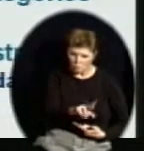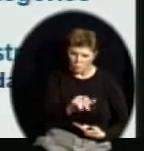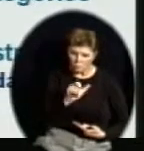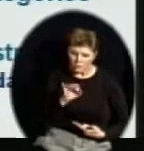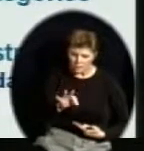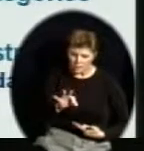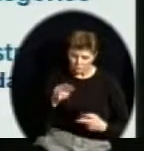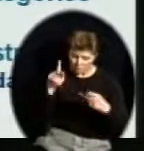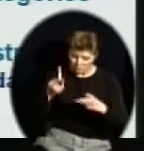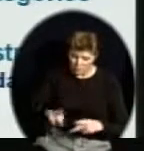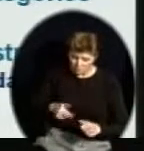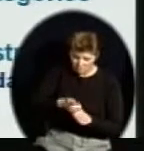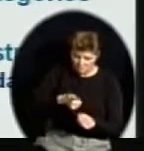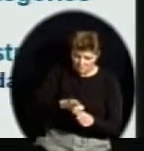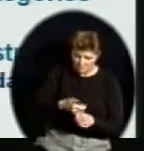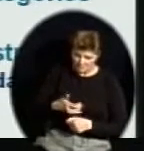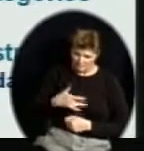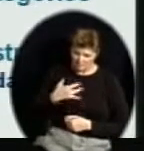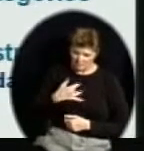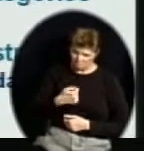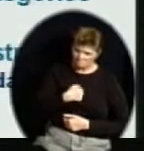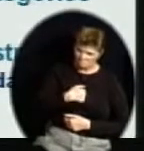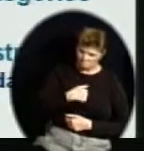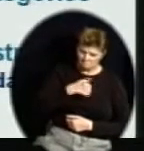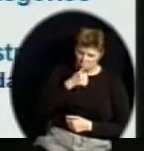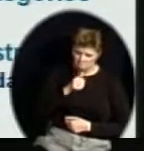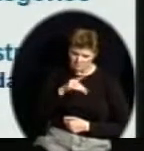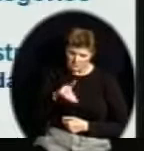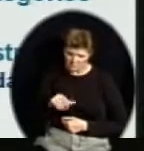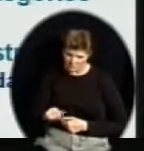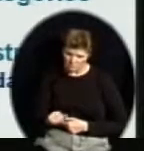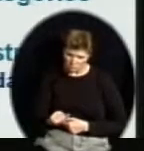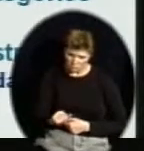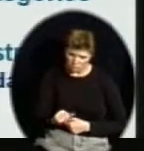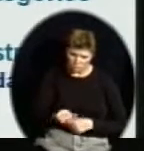for oneself, walking, seeing, hearing, and in our case, learning.